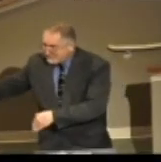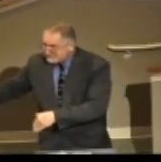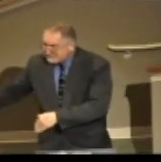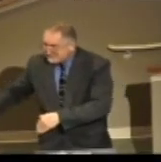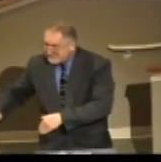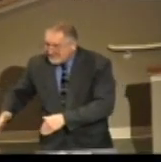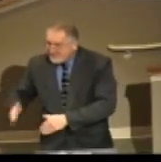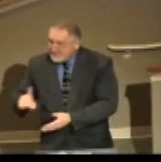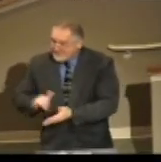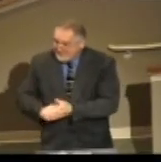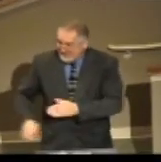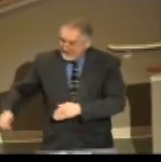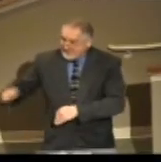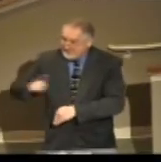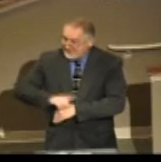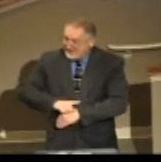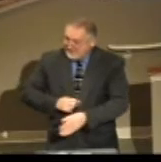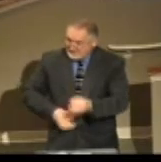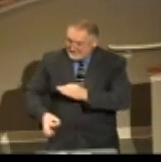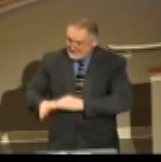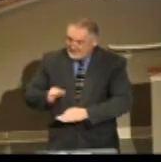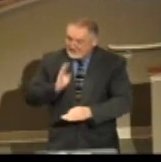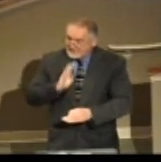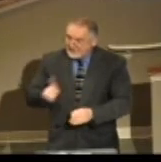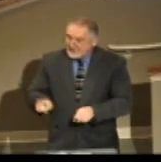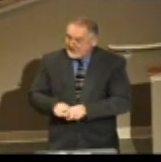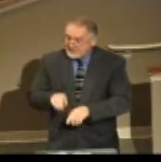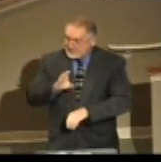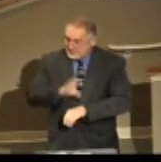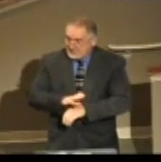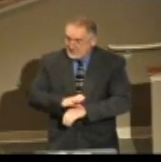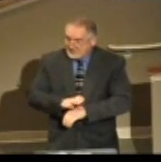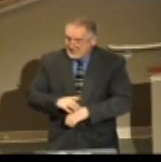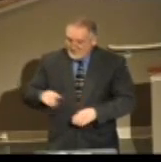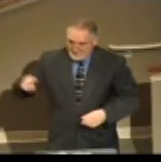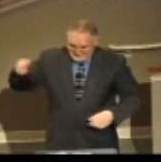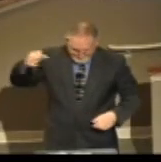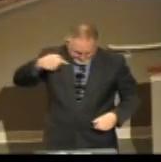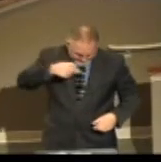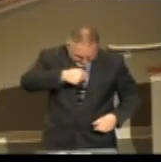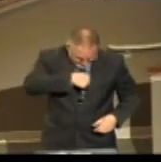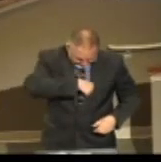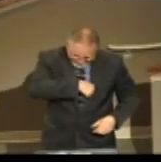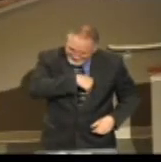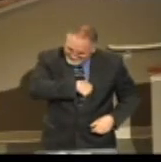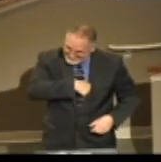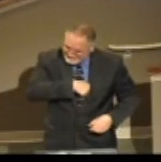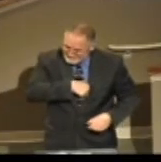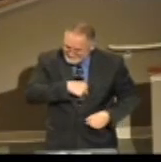day, this is being like in church when it went in here and went out there. That day it went down this way and took a hold.